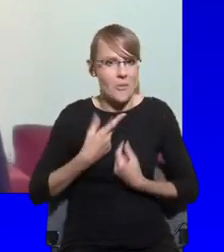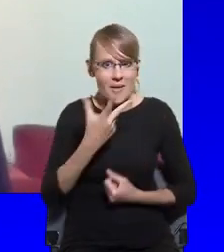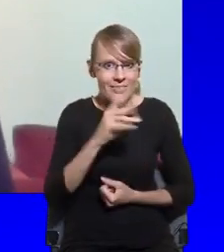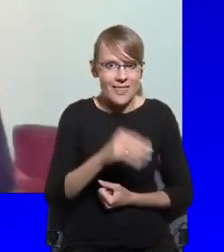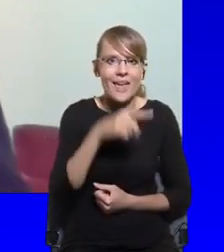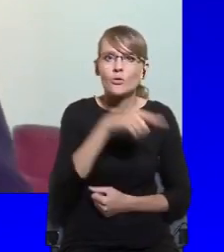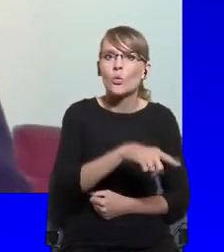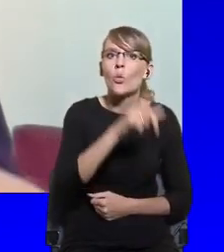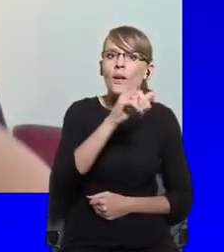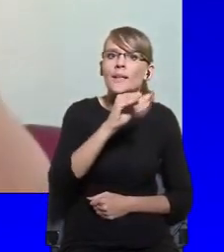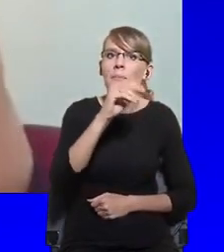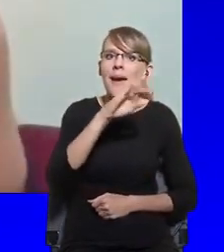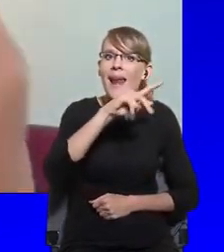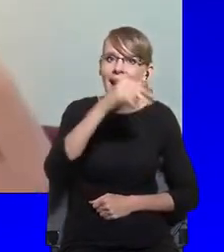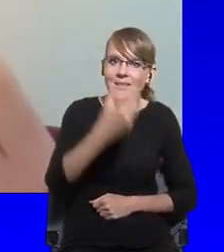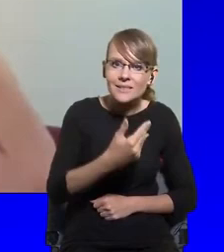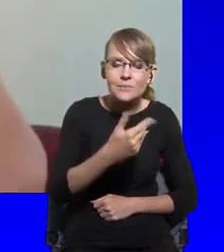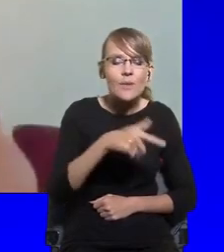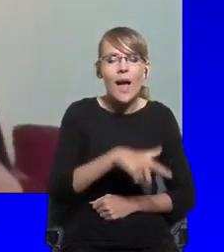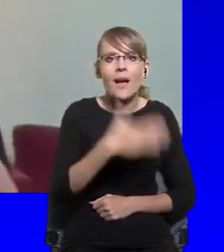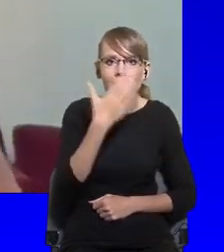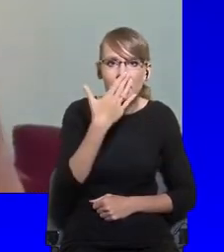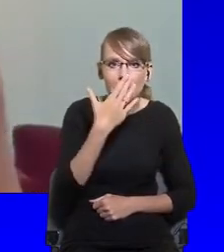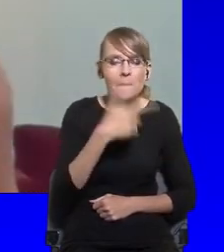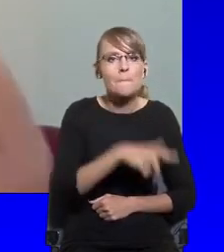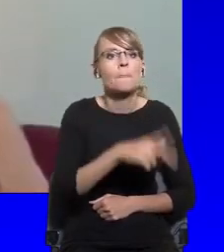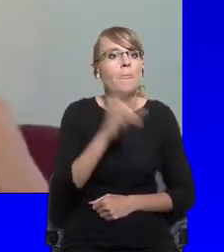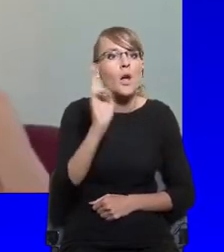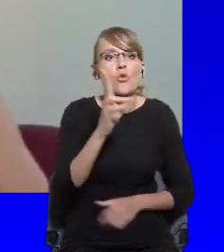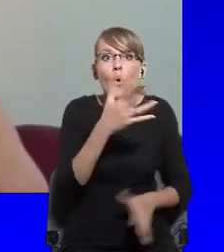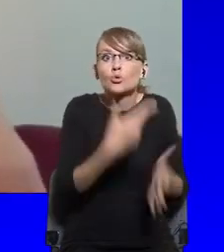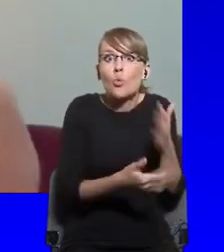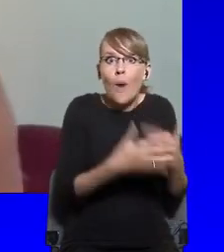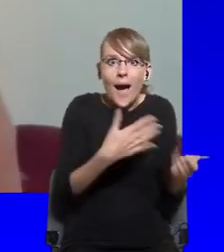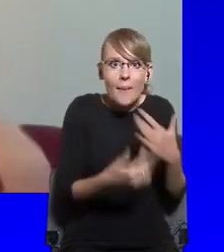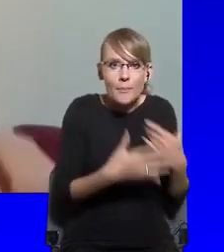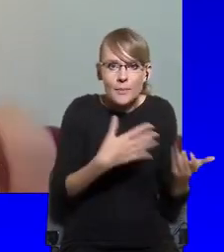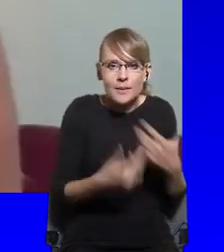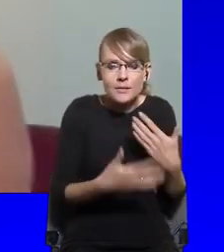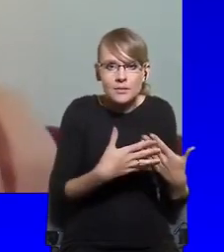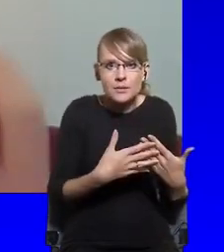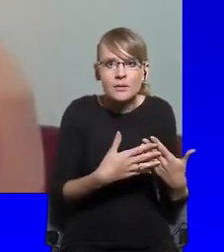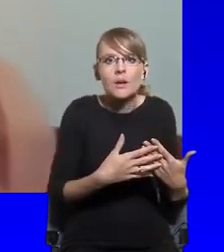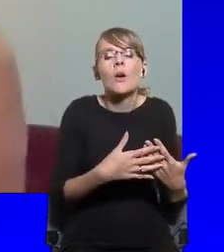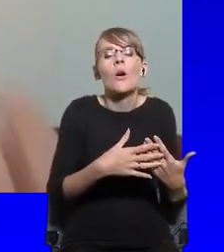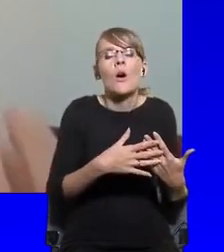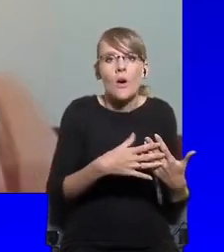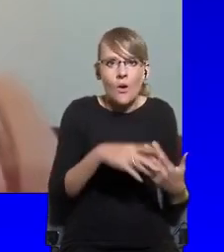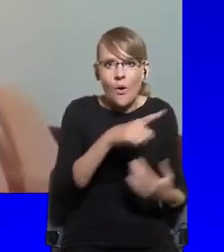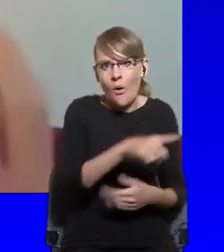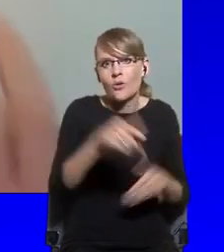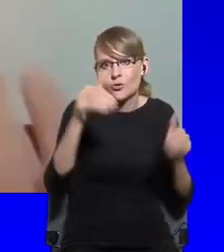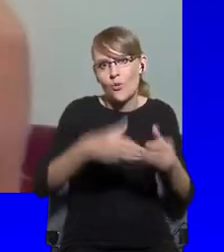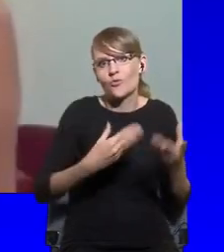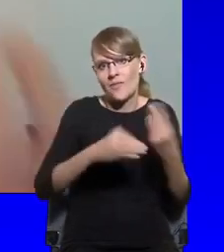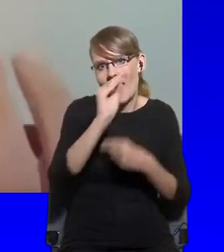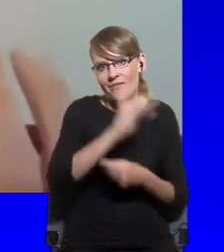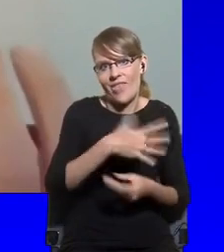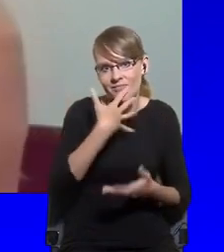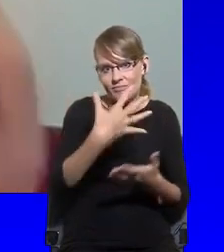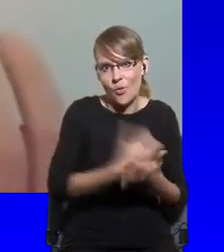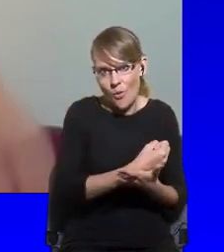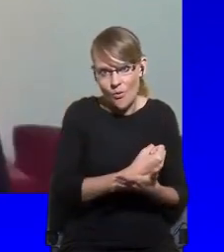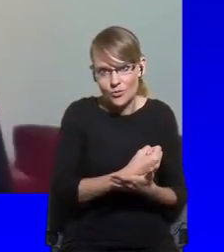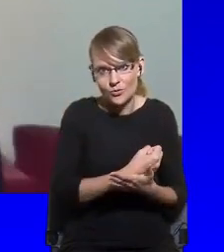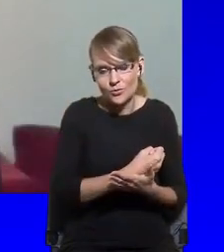liberalism from which the weakest and the most vulnerable are likely to benefit the most, and where this